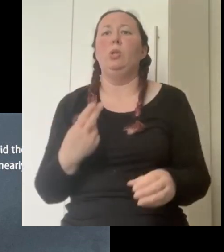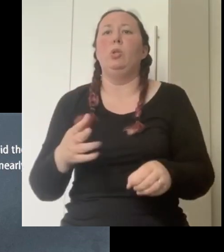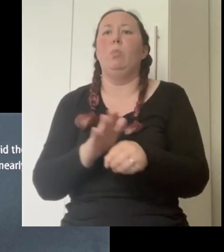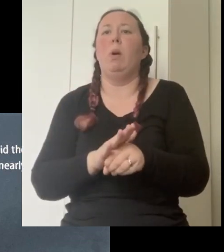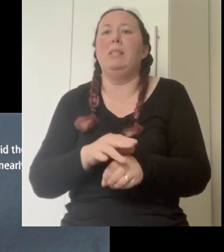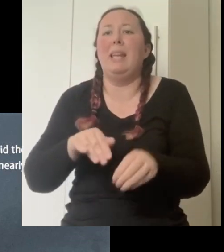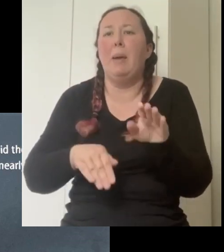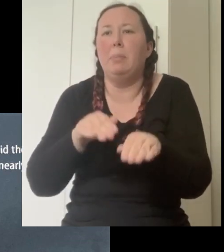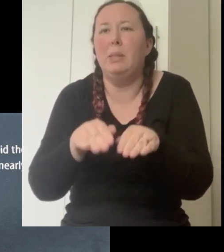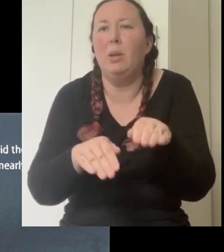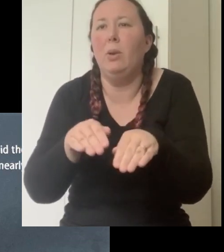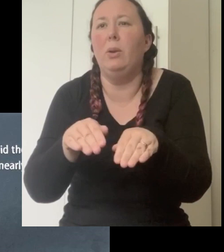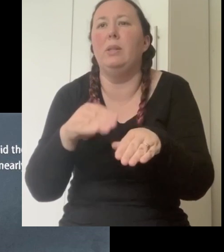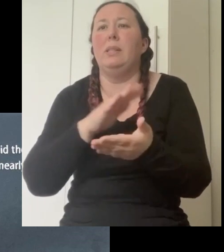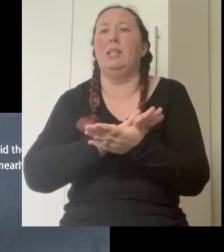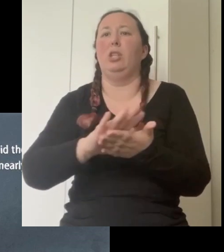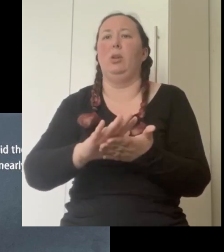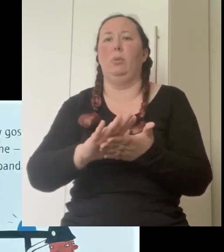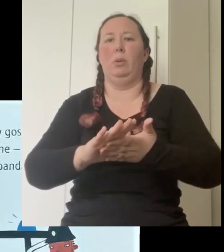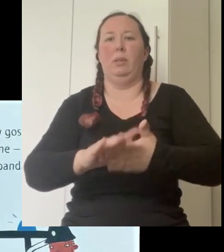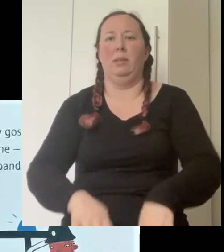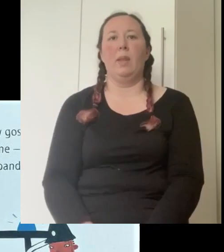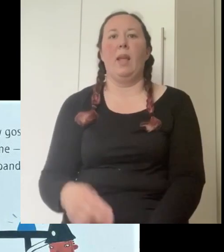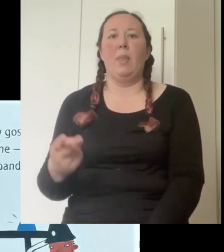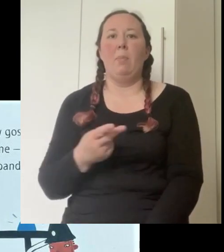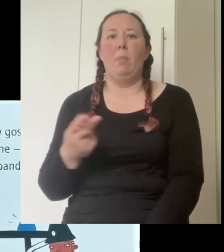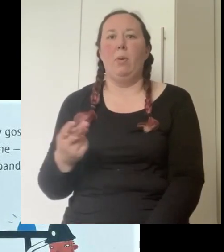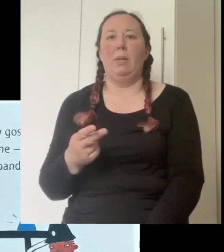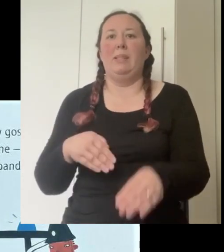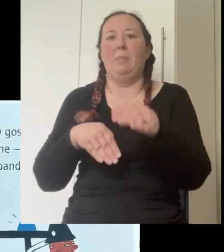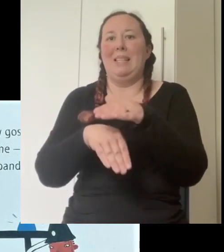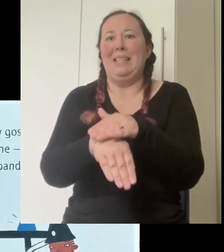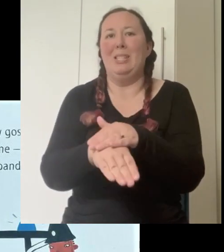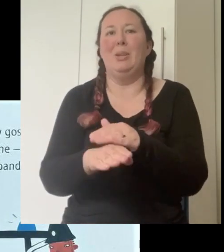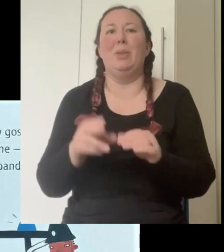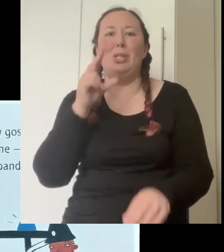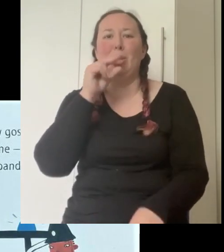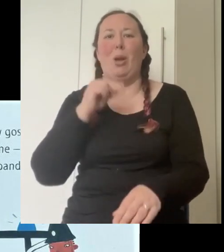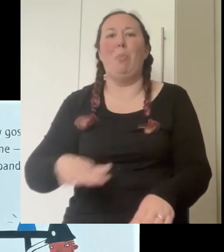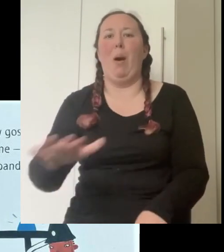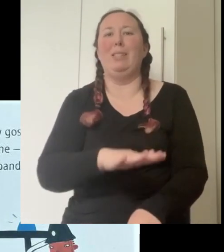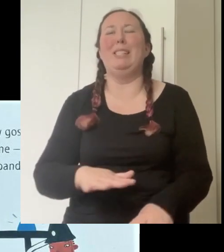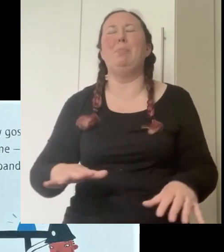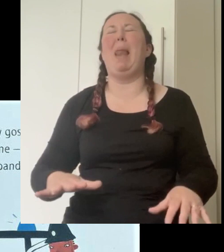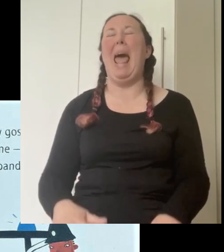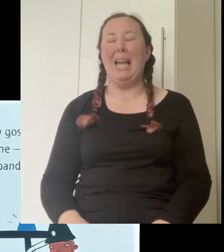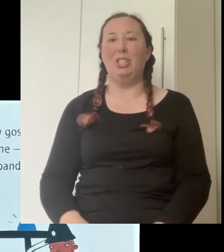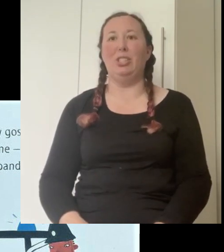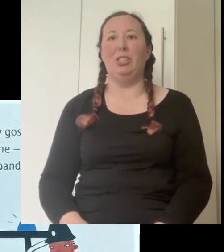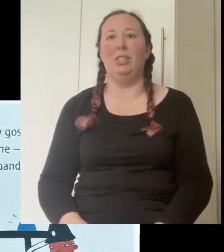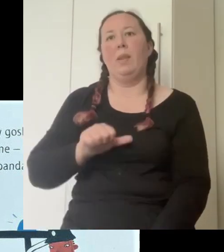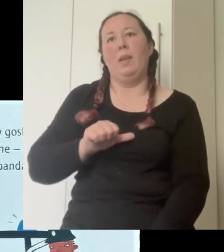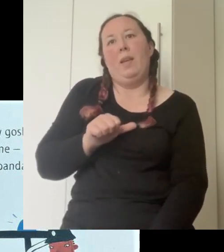two more steps to go said hugh and they both stepped into the duck pond splash